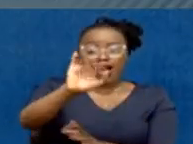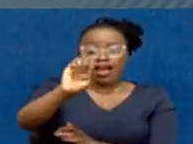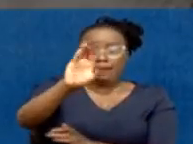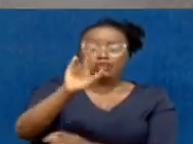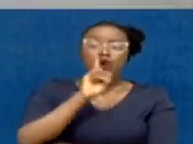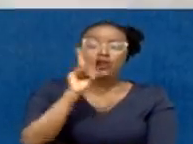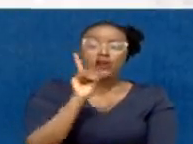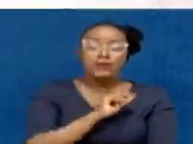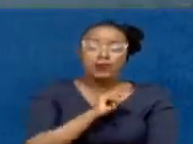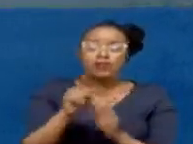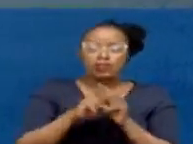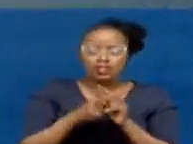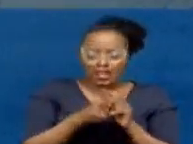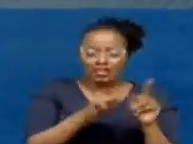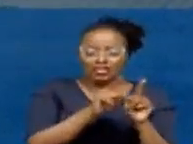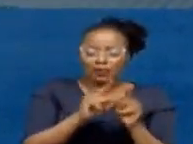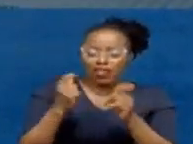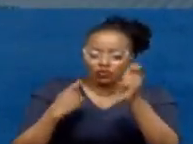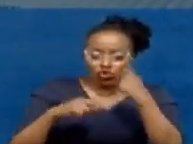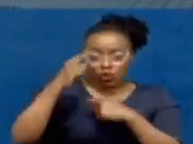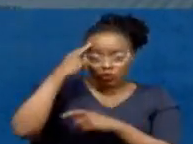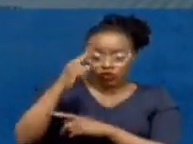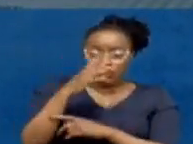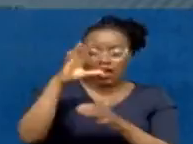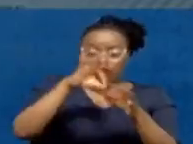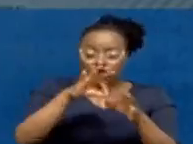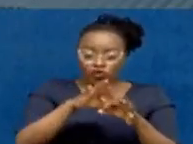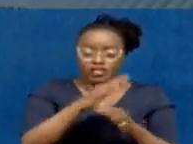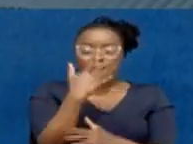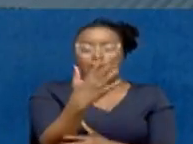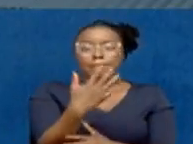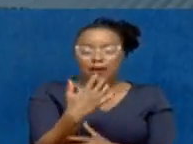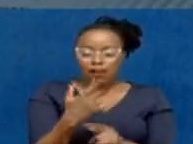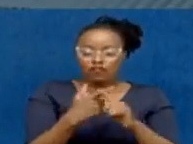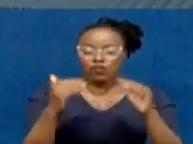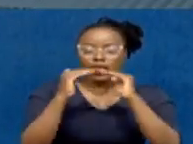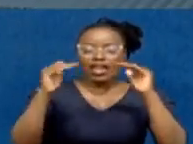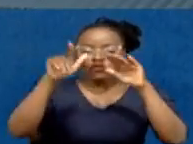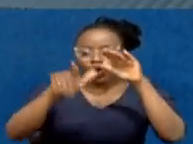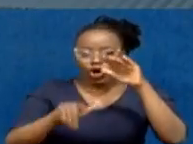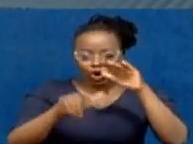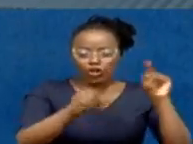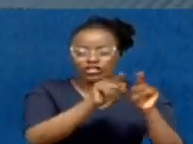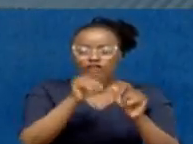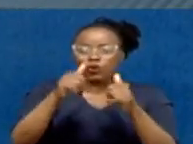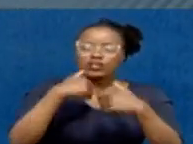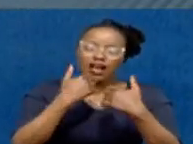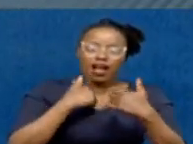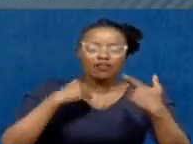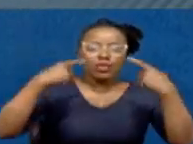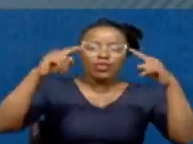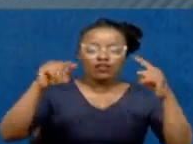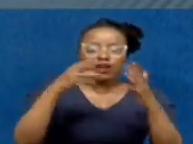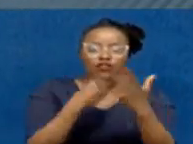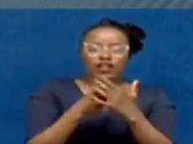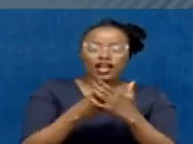was directed to start the procurement of ballot papers afresh from the financial evaluation stage. That all bids that made it to the financial